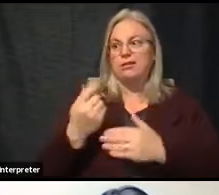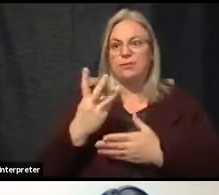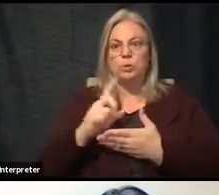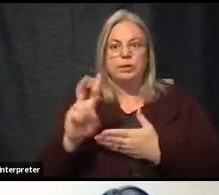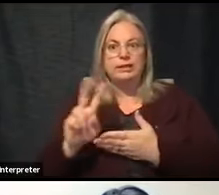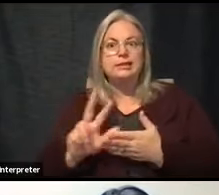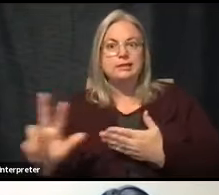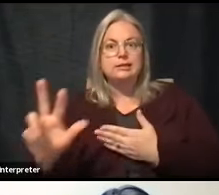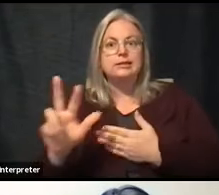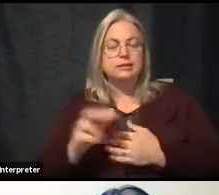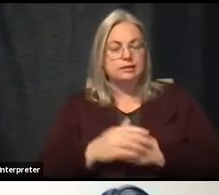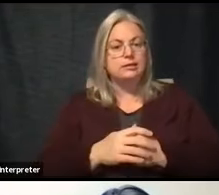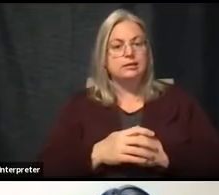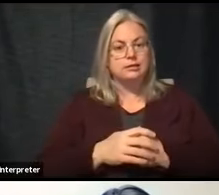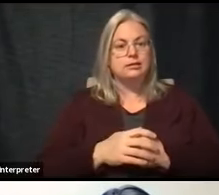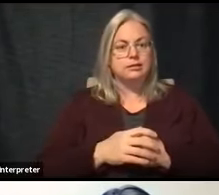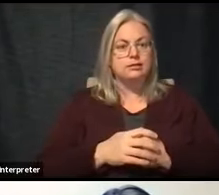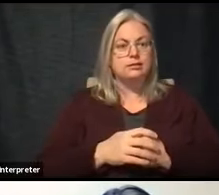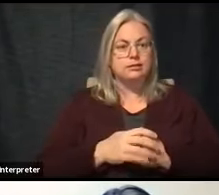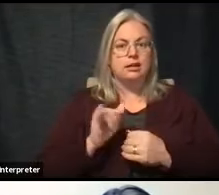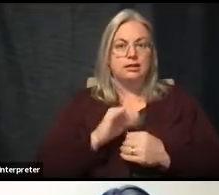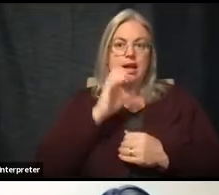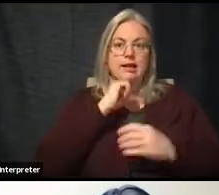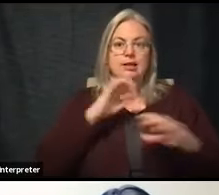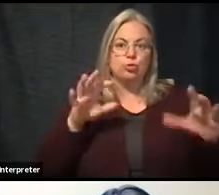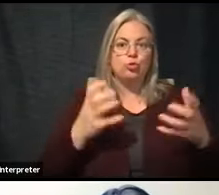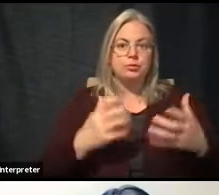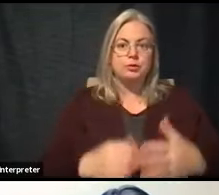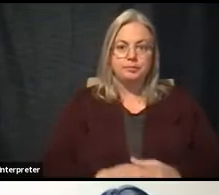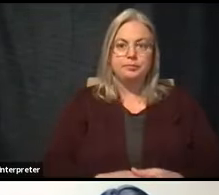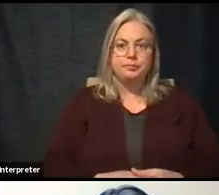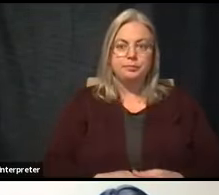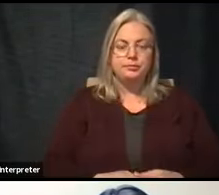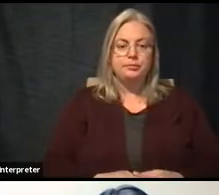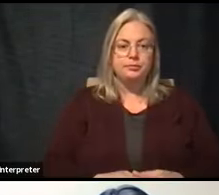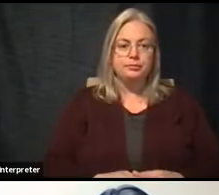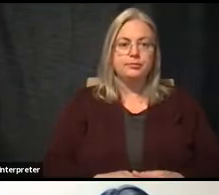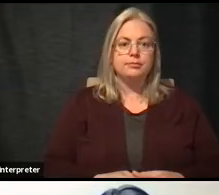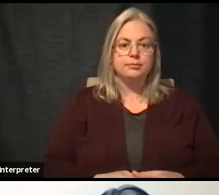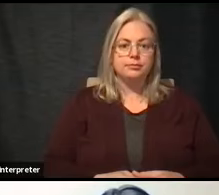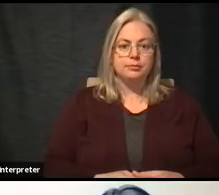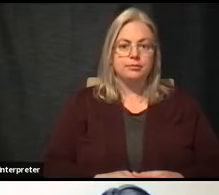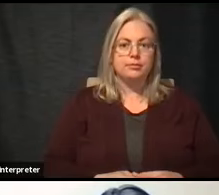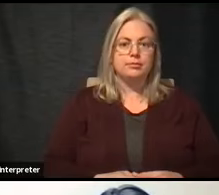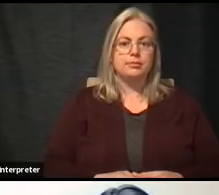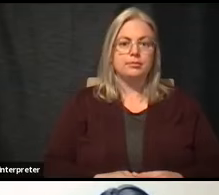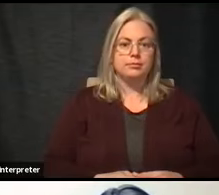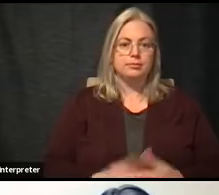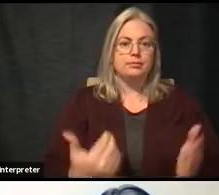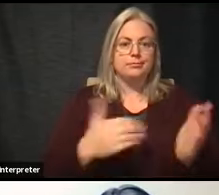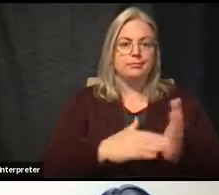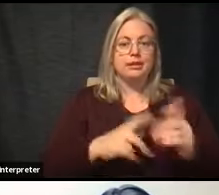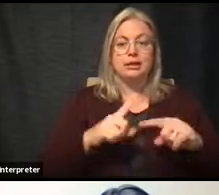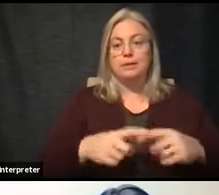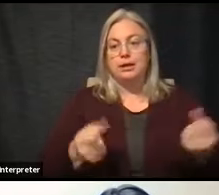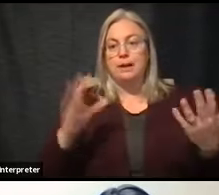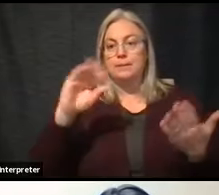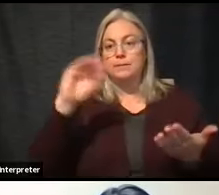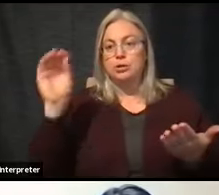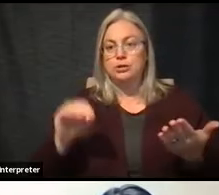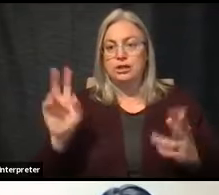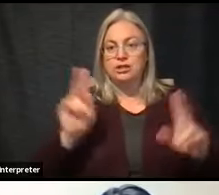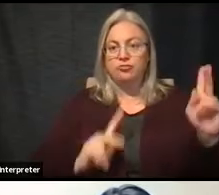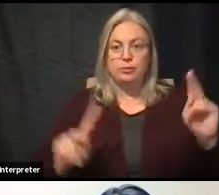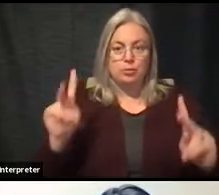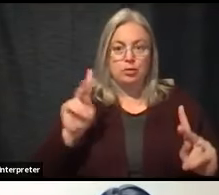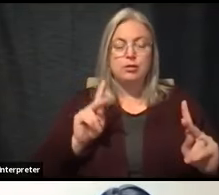in that age group. And again, depending on the percentage of persons that are